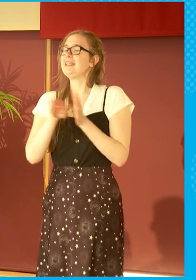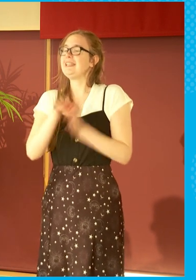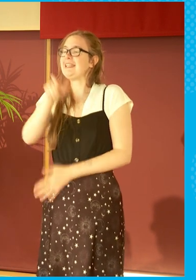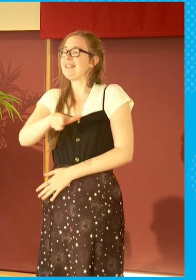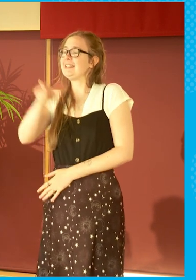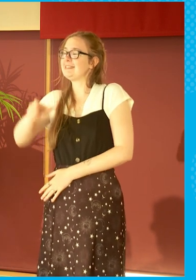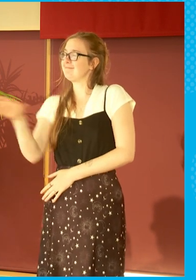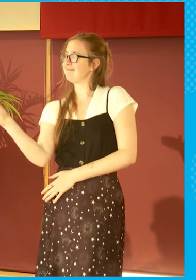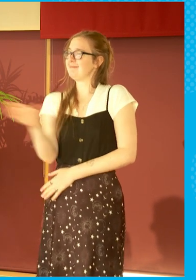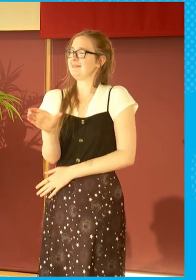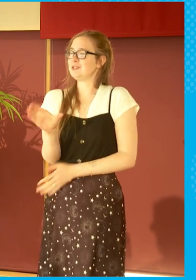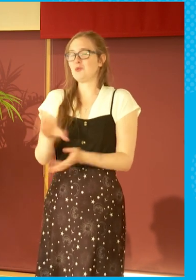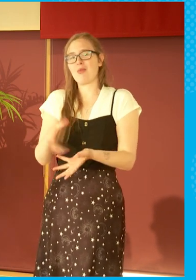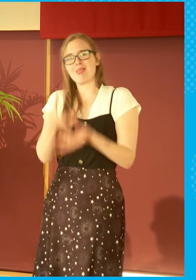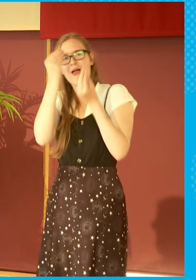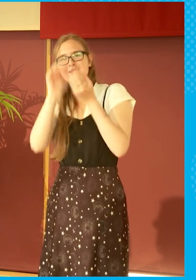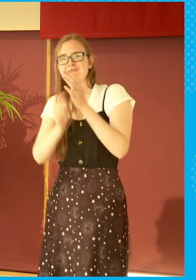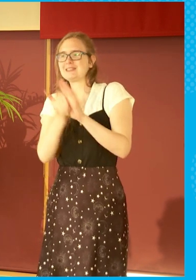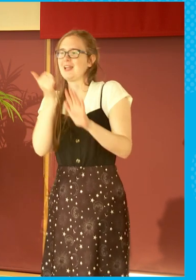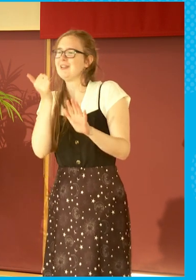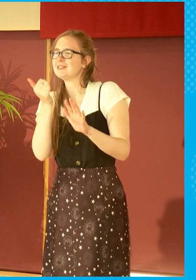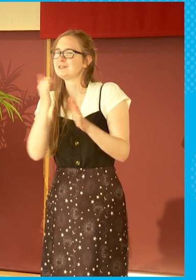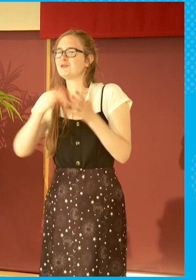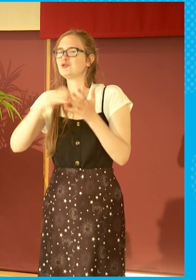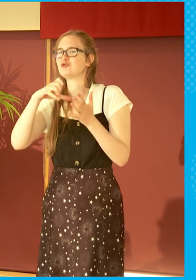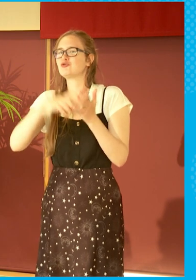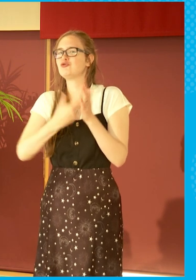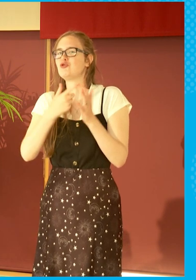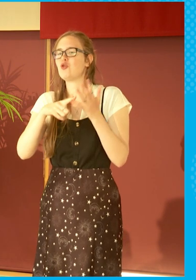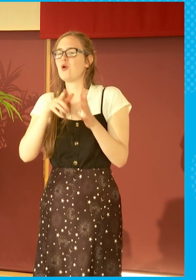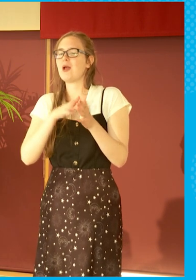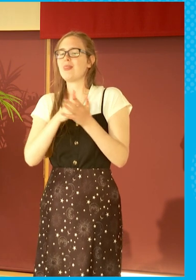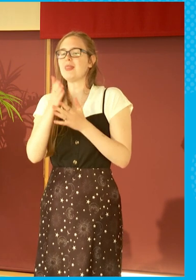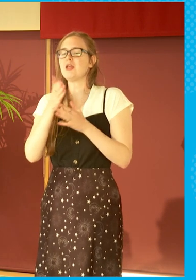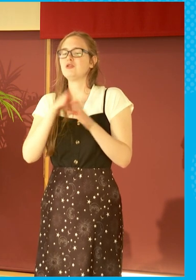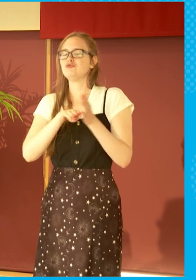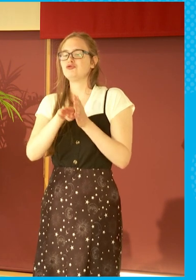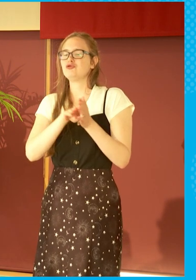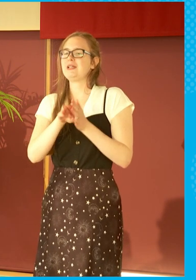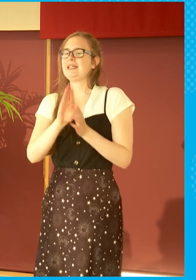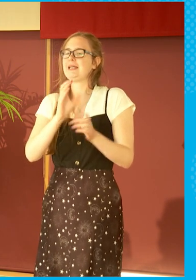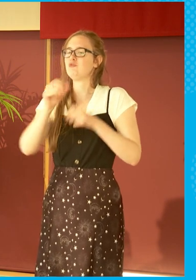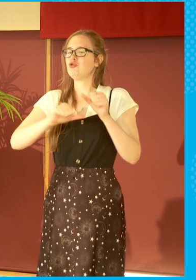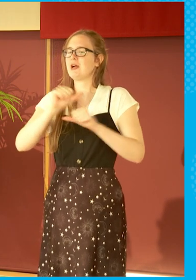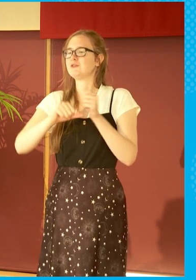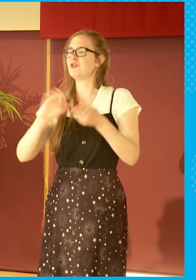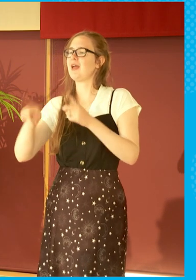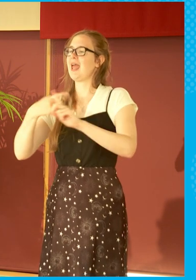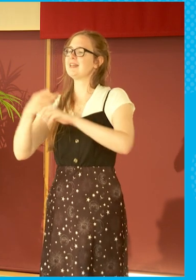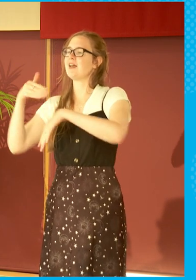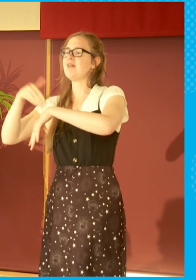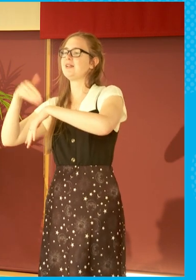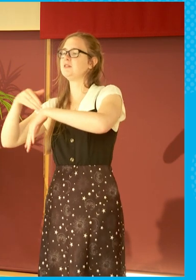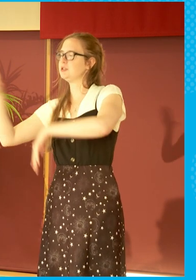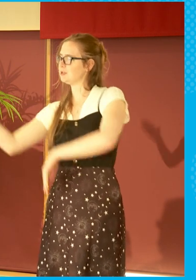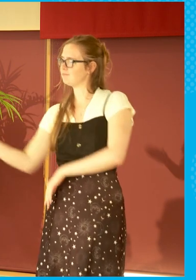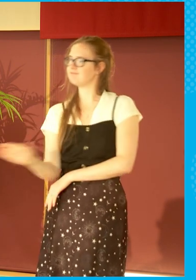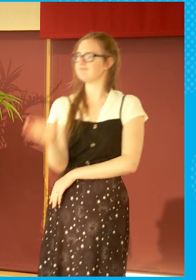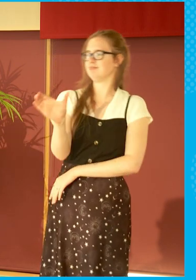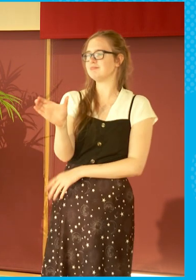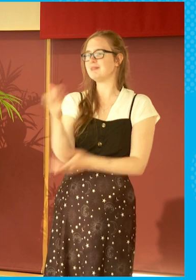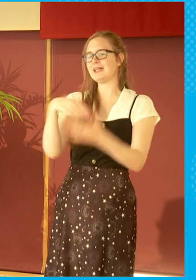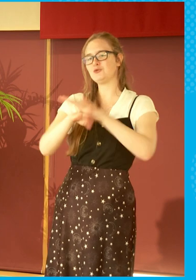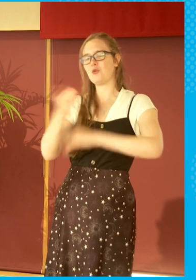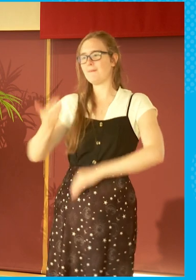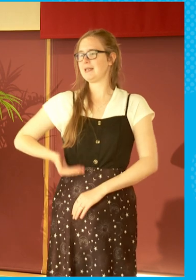We had a part of the trainee programme was actually for ex-offenders. It was about bringing people into the business who have